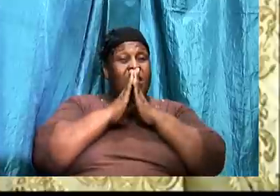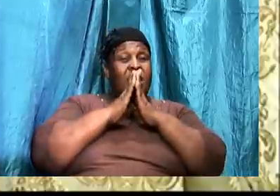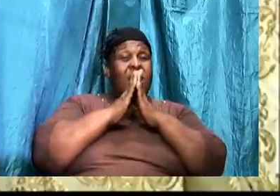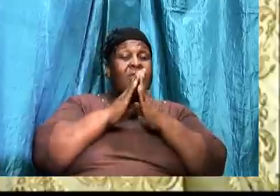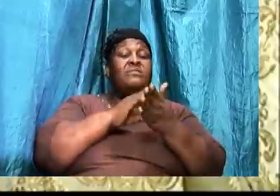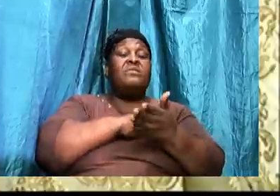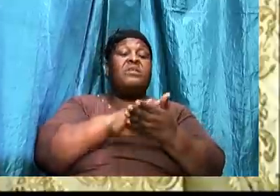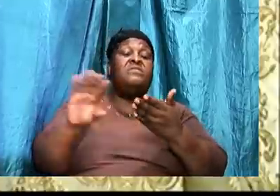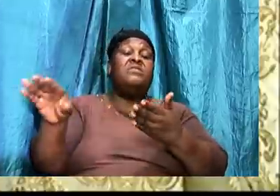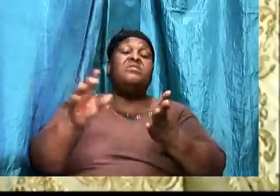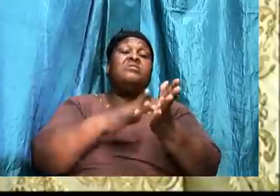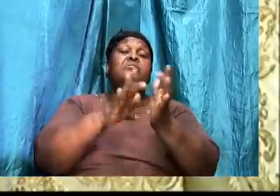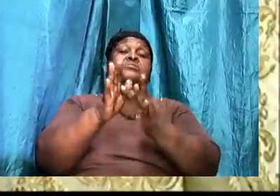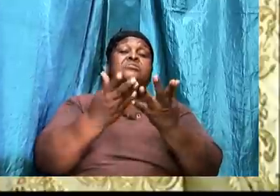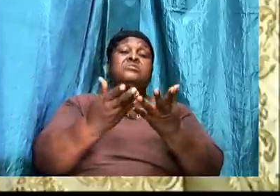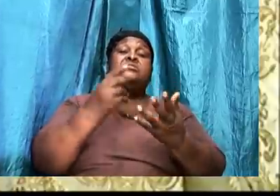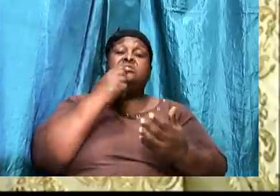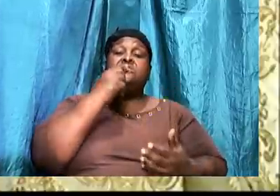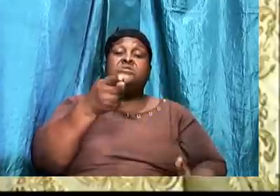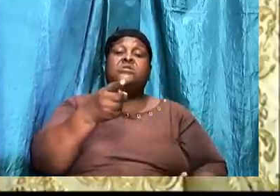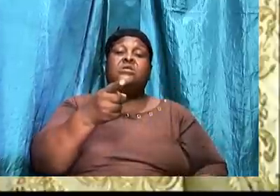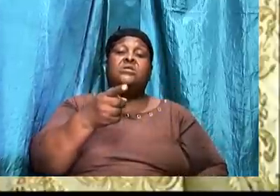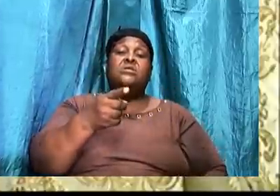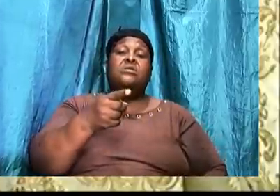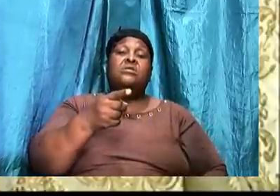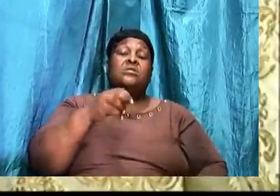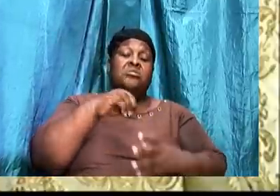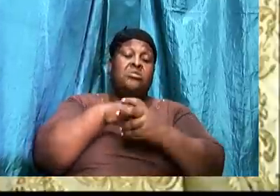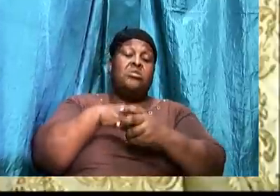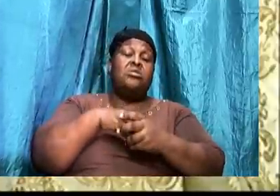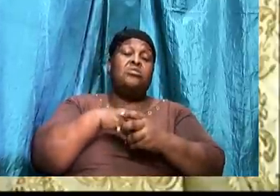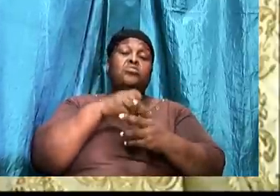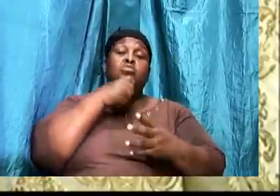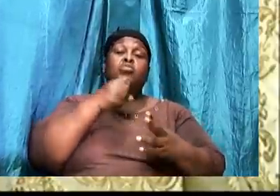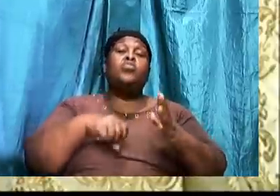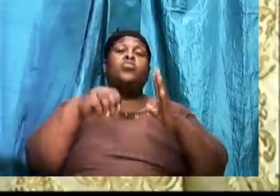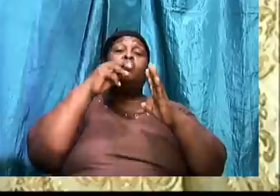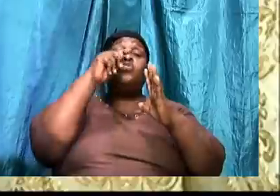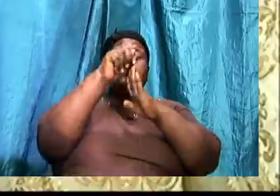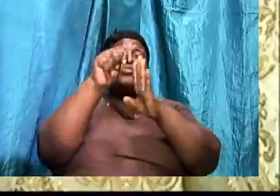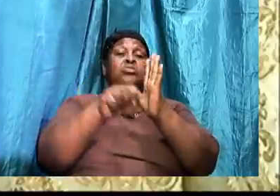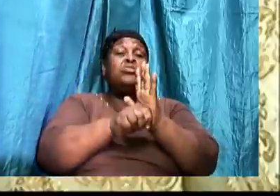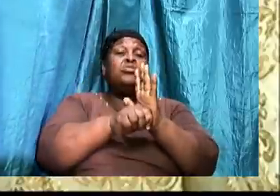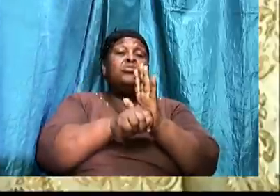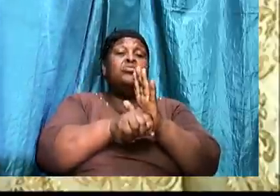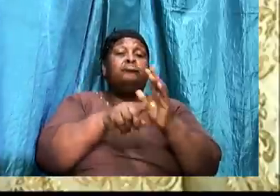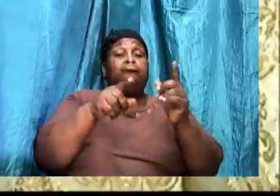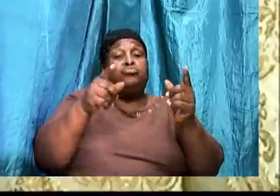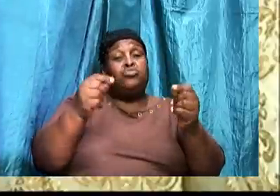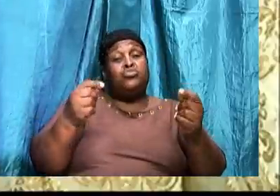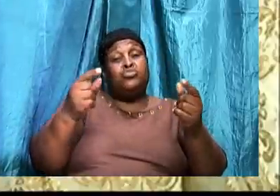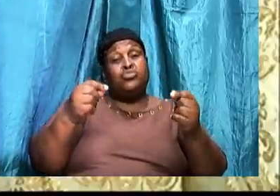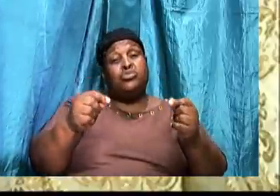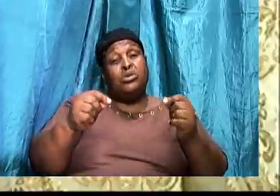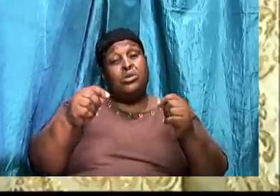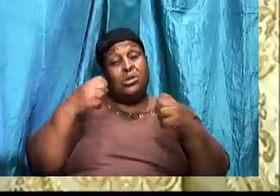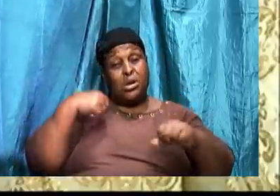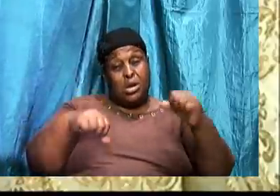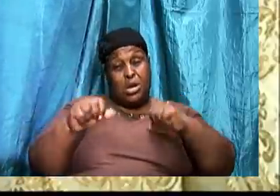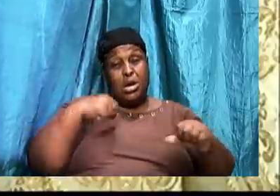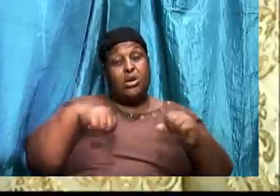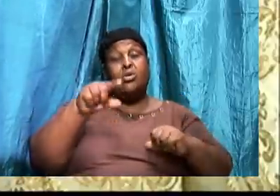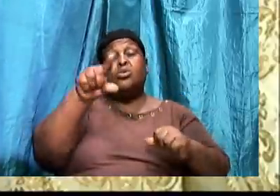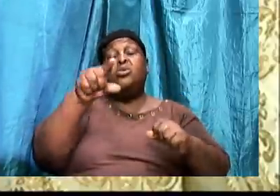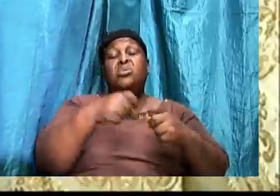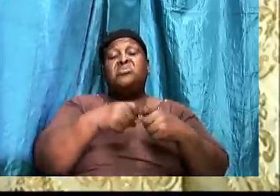in the Old Testament, if you do the actual sin, but in this